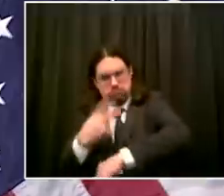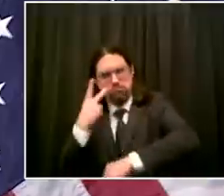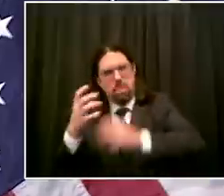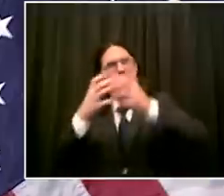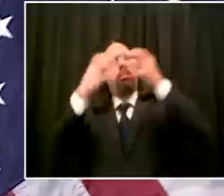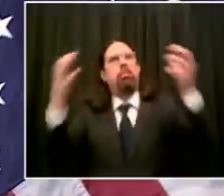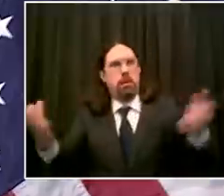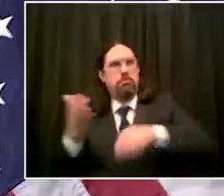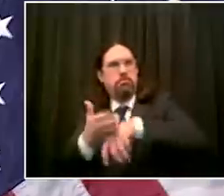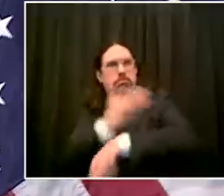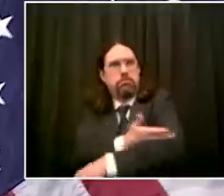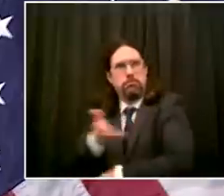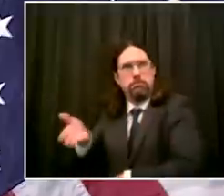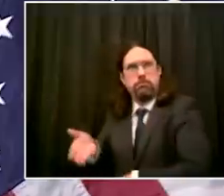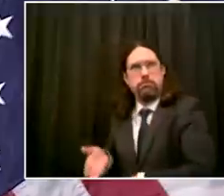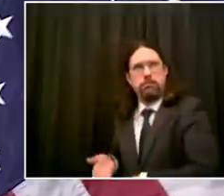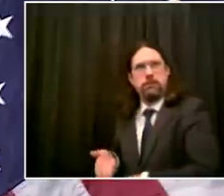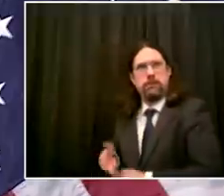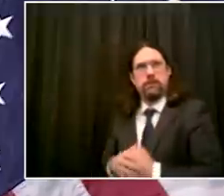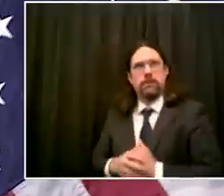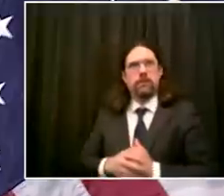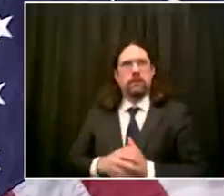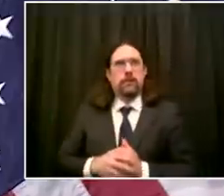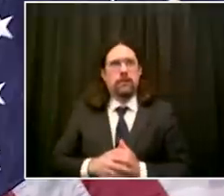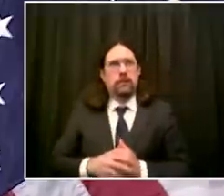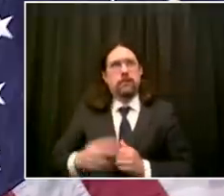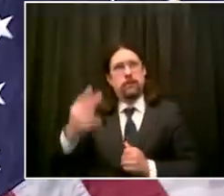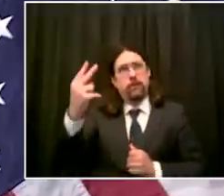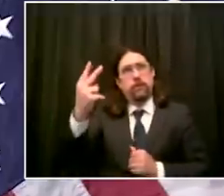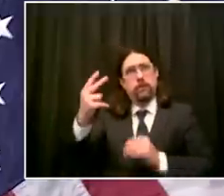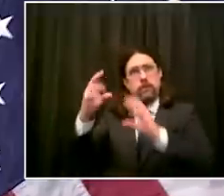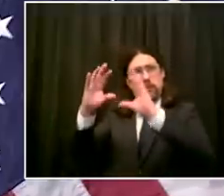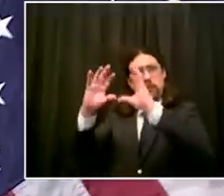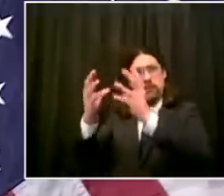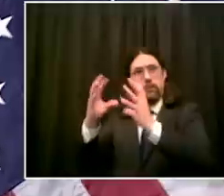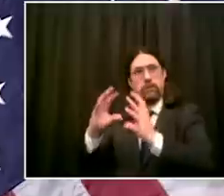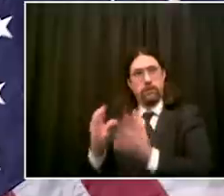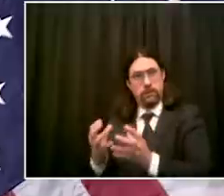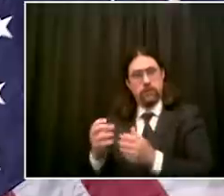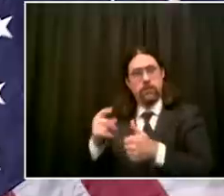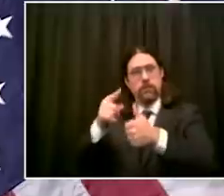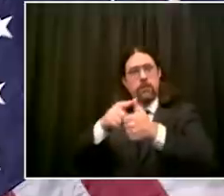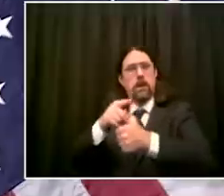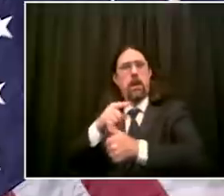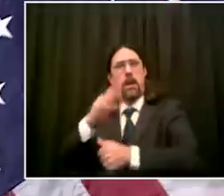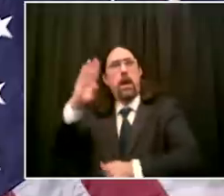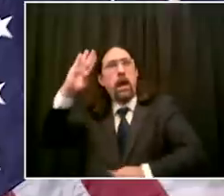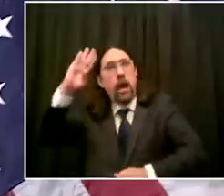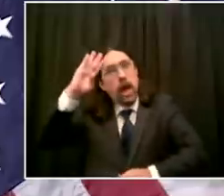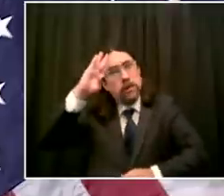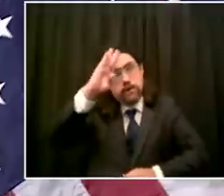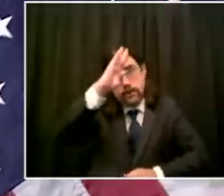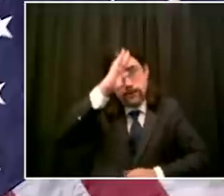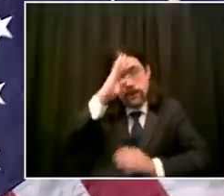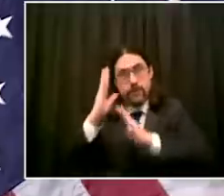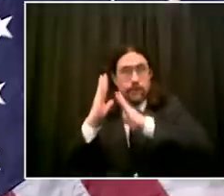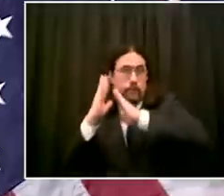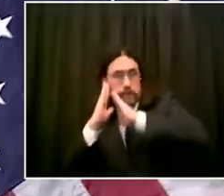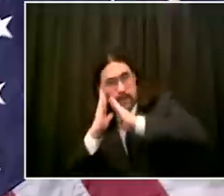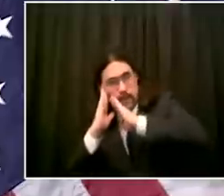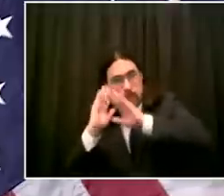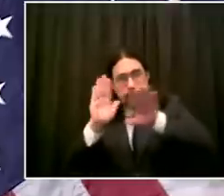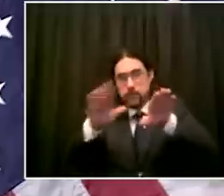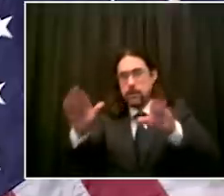need to go farther but we're getting close to those goals and i think there's a point in the first half of june when we'll meet those the number of